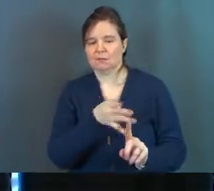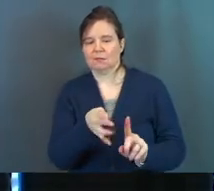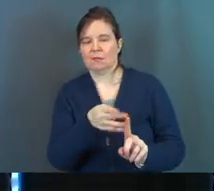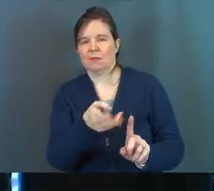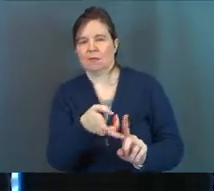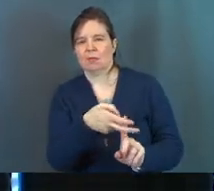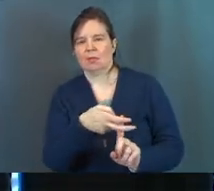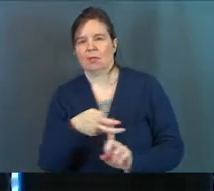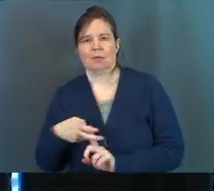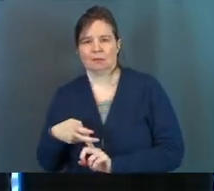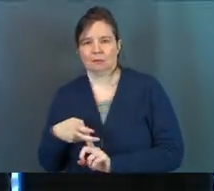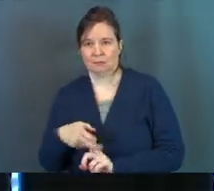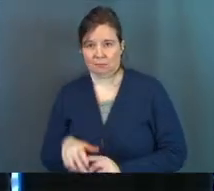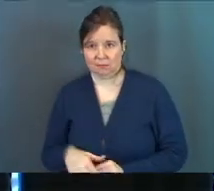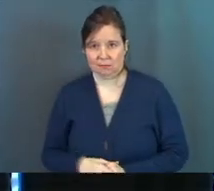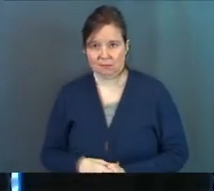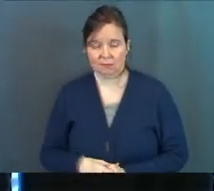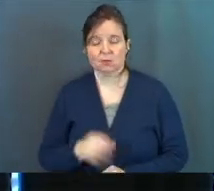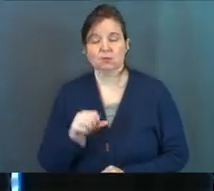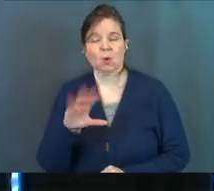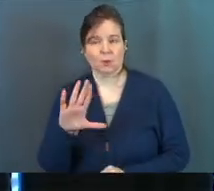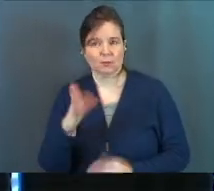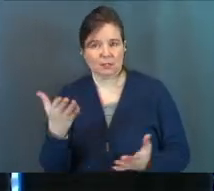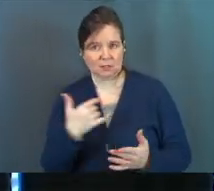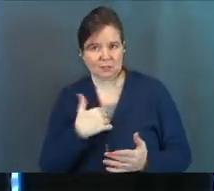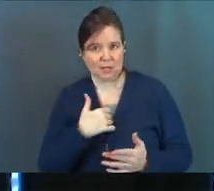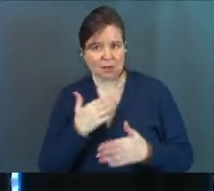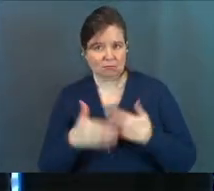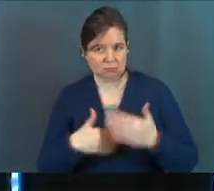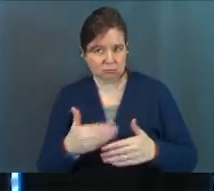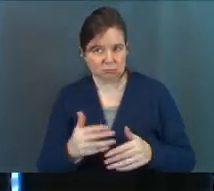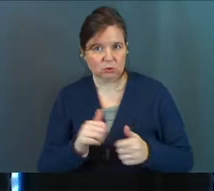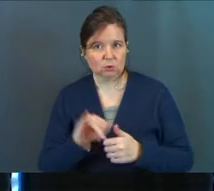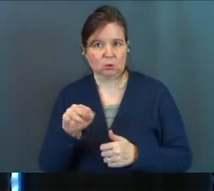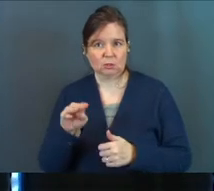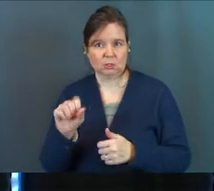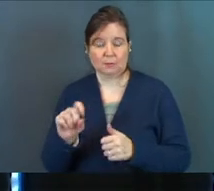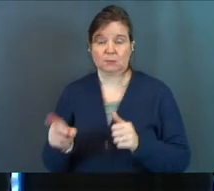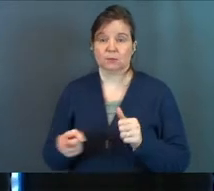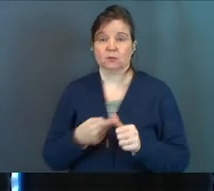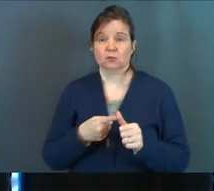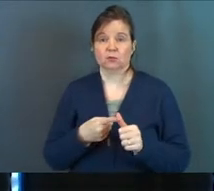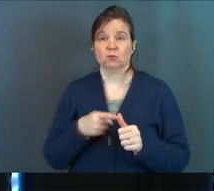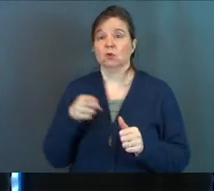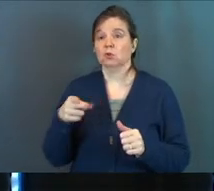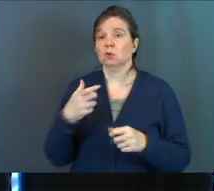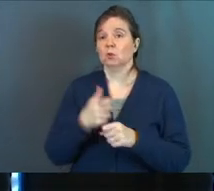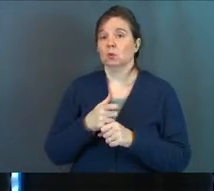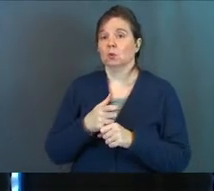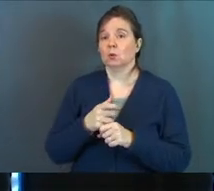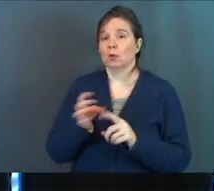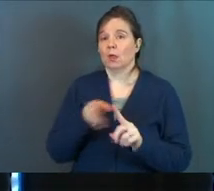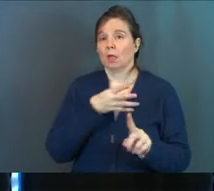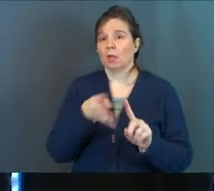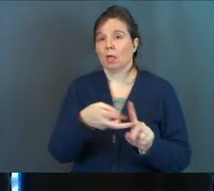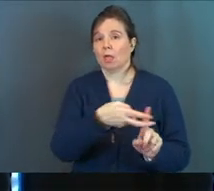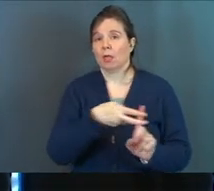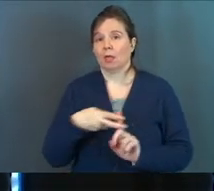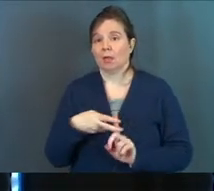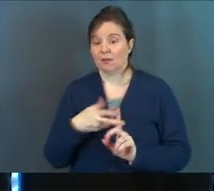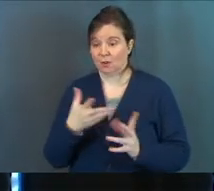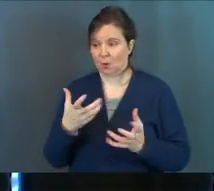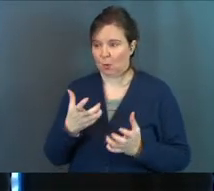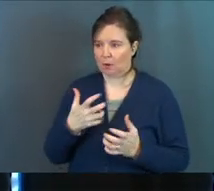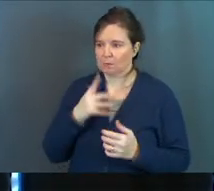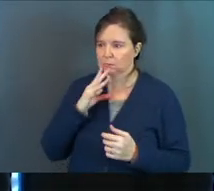seduced. So here's how it flows according to James. Number one, you get seduced. You